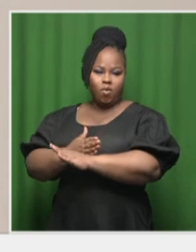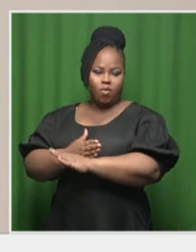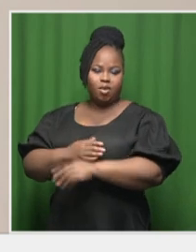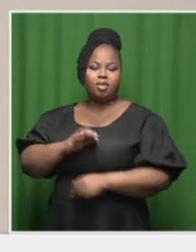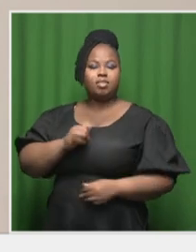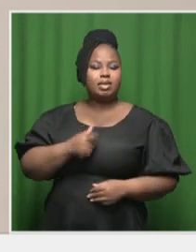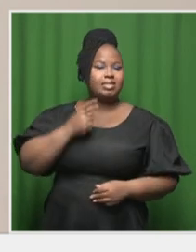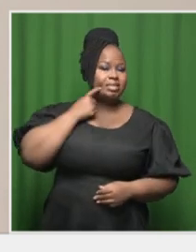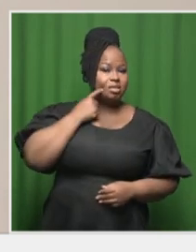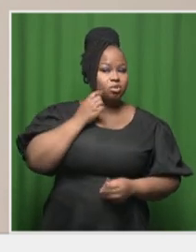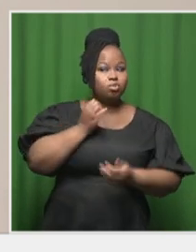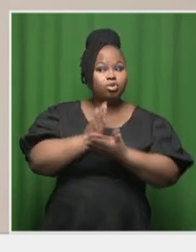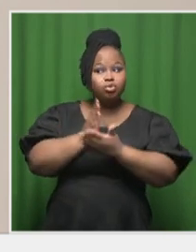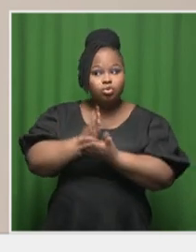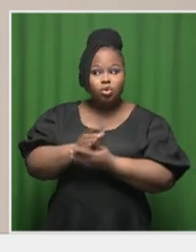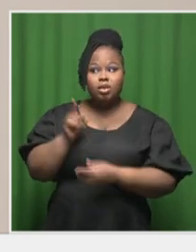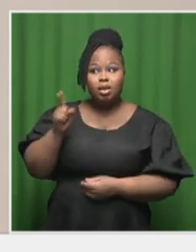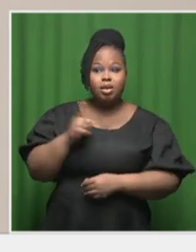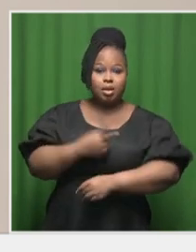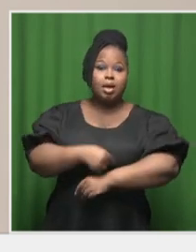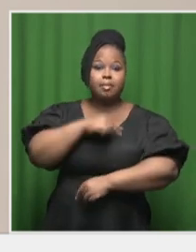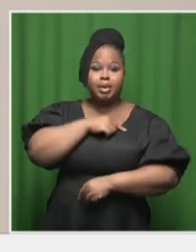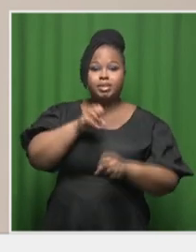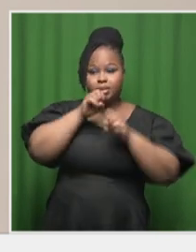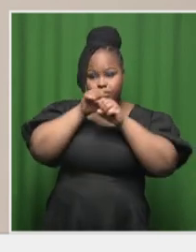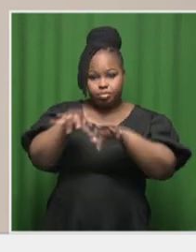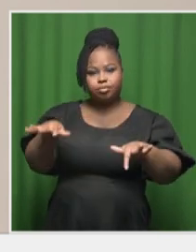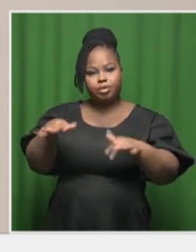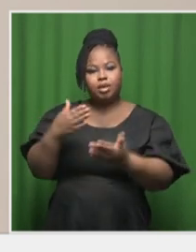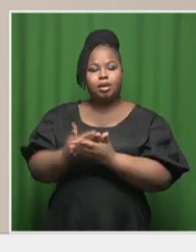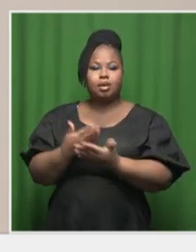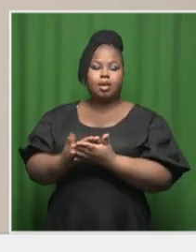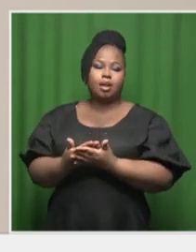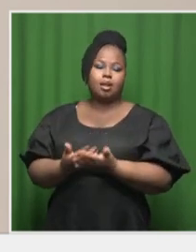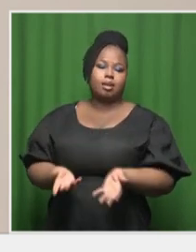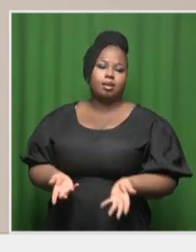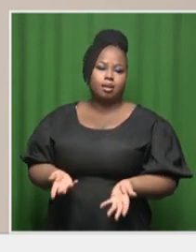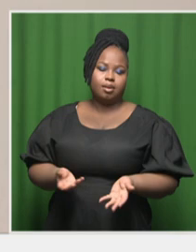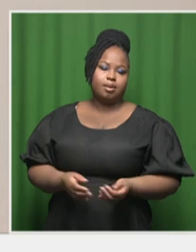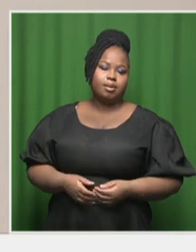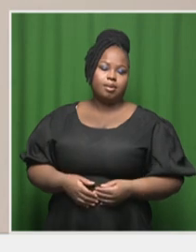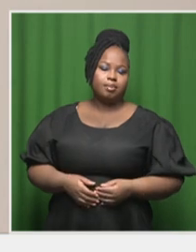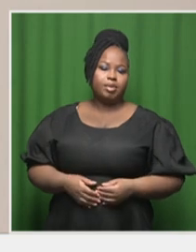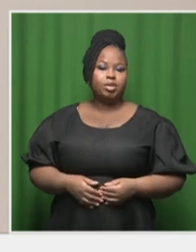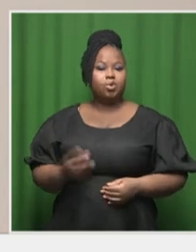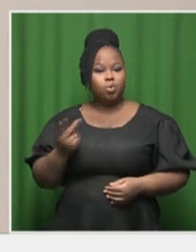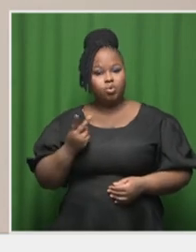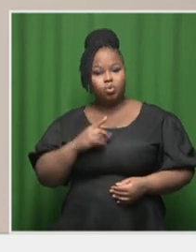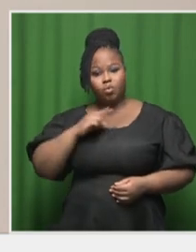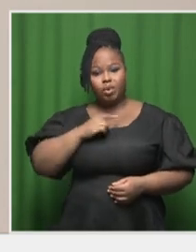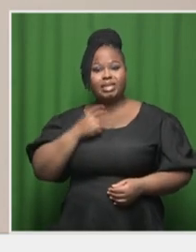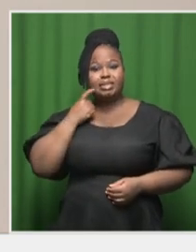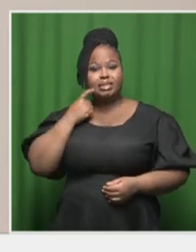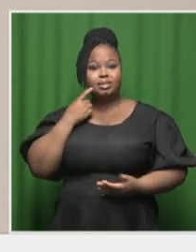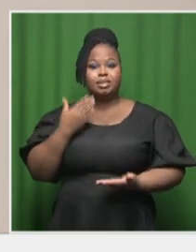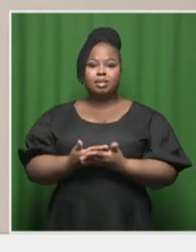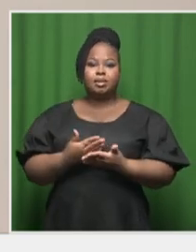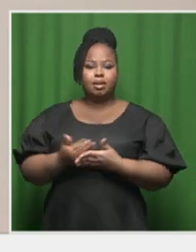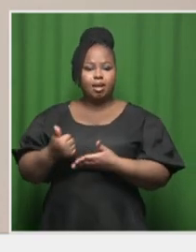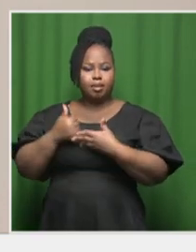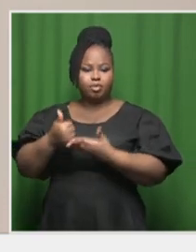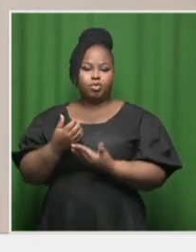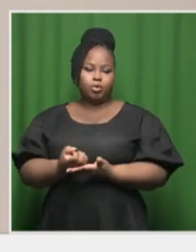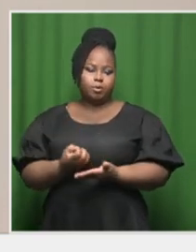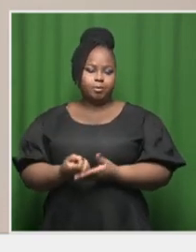relatively assured that that capacity will translate onto the grid as a generation unit, which helps, you know, with the